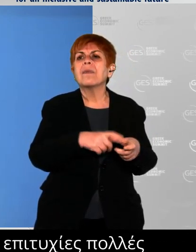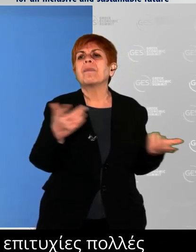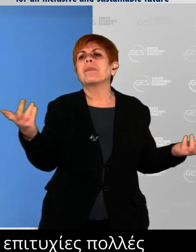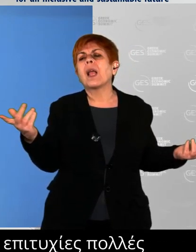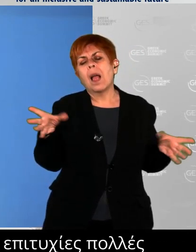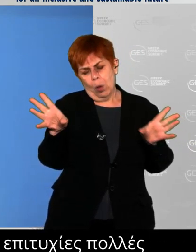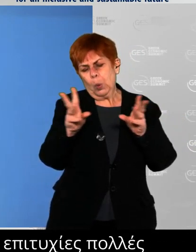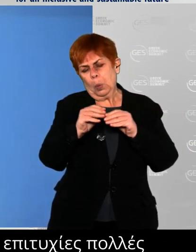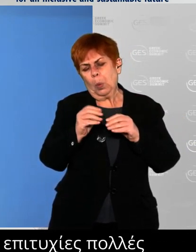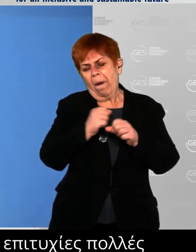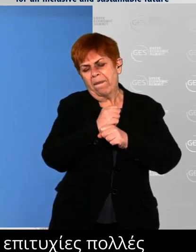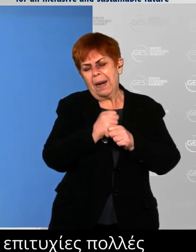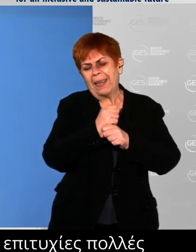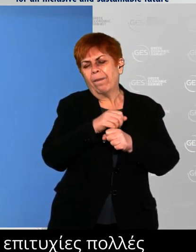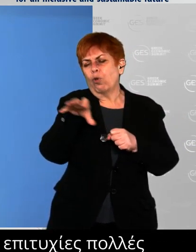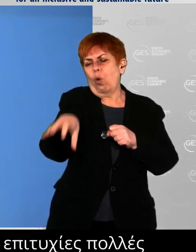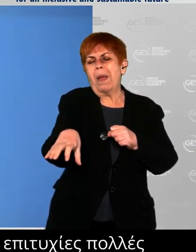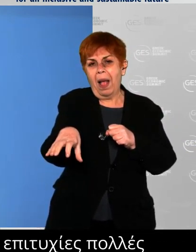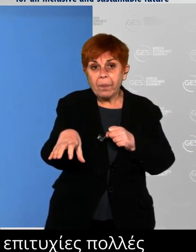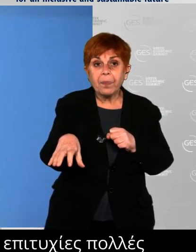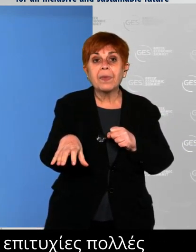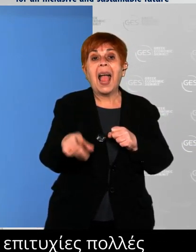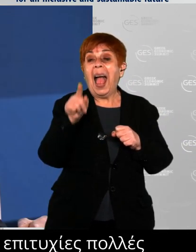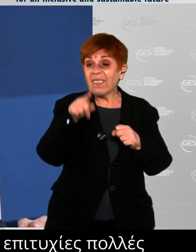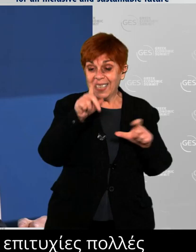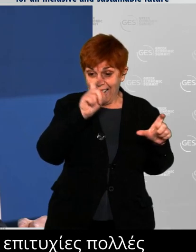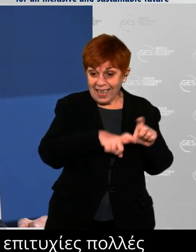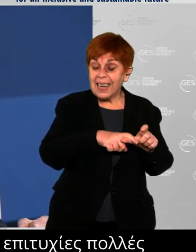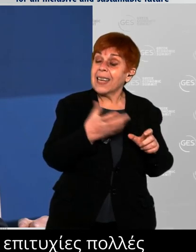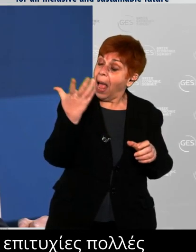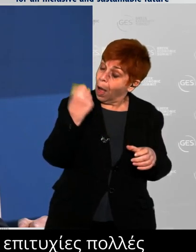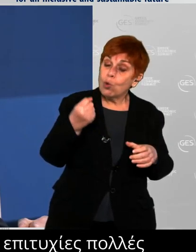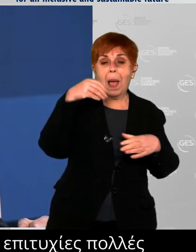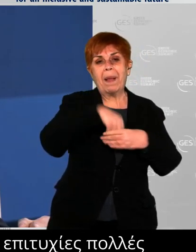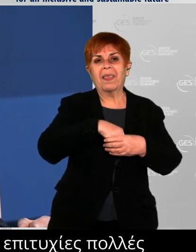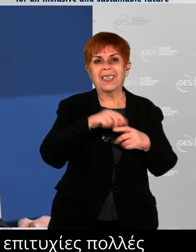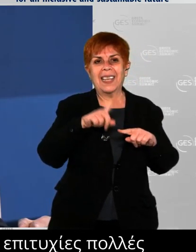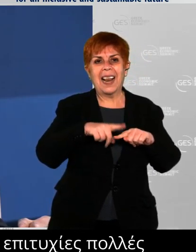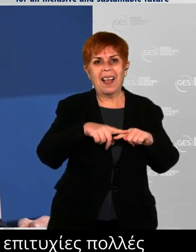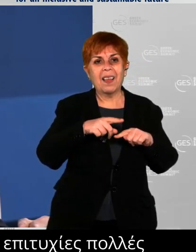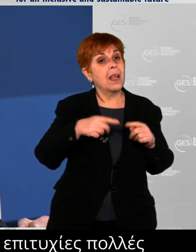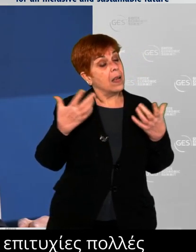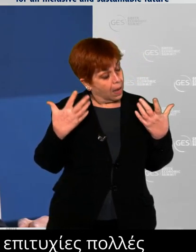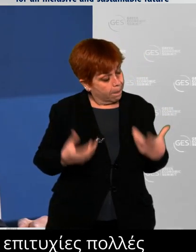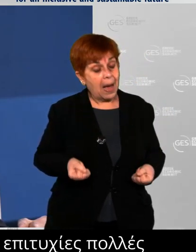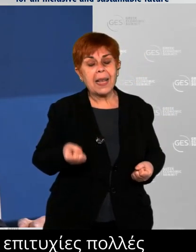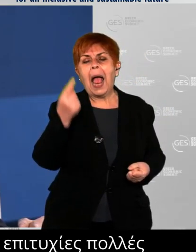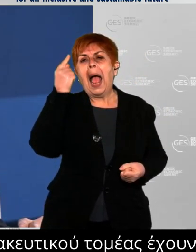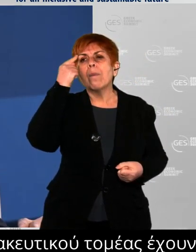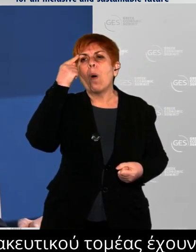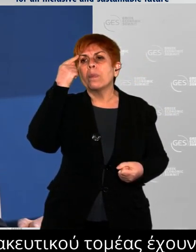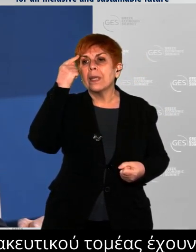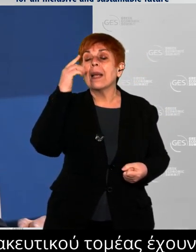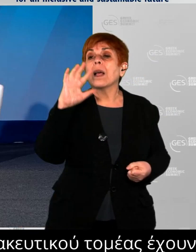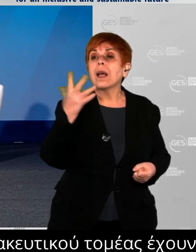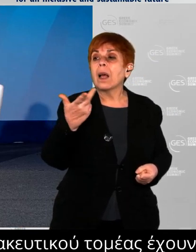-American business leaders and researchers tells you there's something here. I